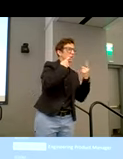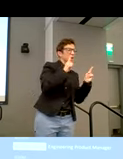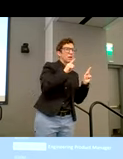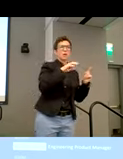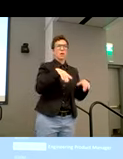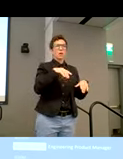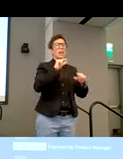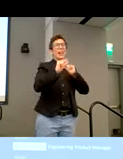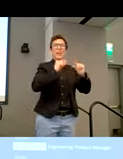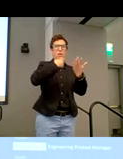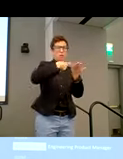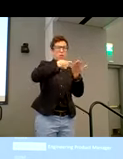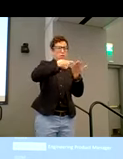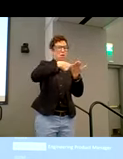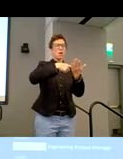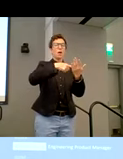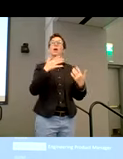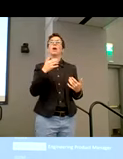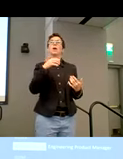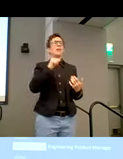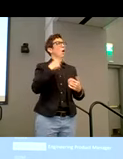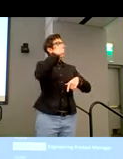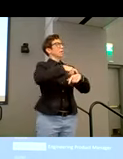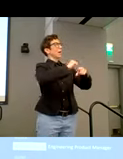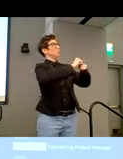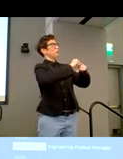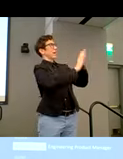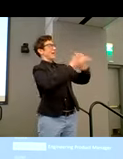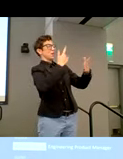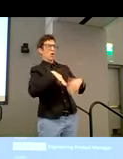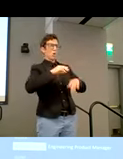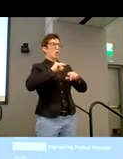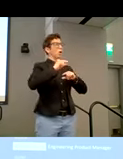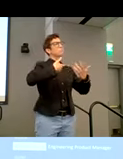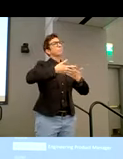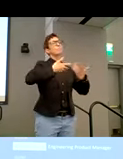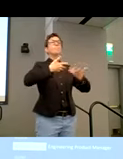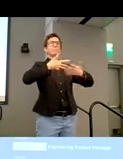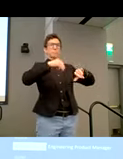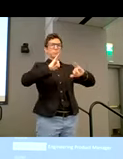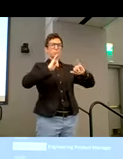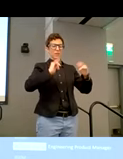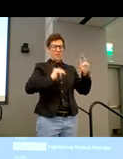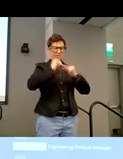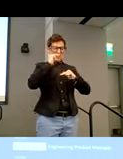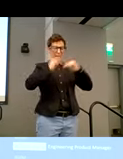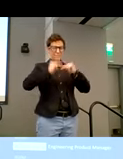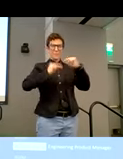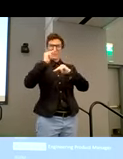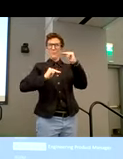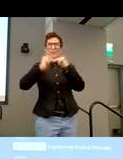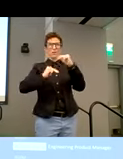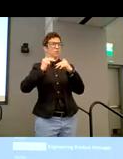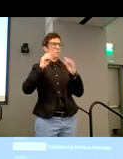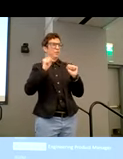These small things are the small interactions, right? Not just the one-time training sessions they have, but these small interactions are how you kind of build the muscle memory on everyone within